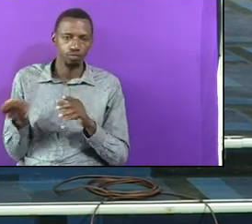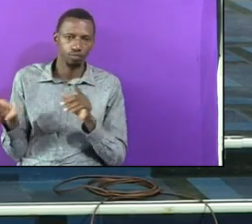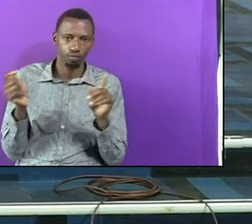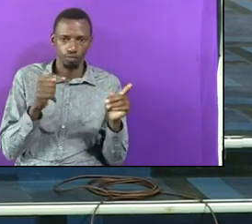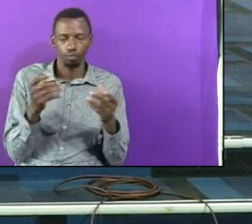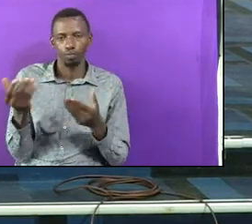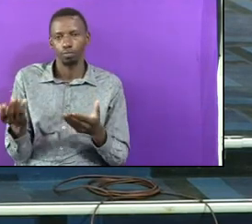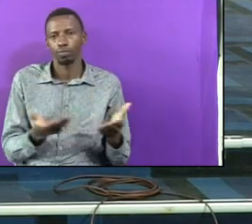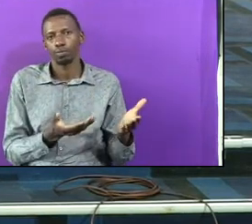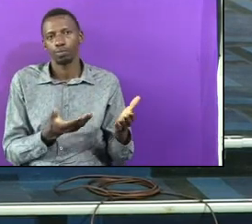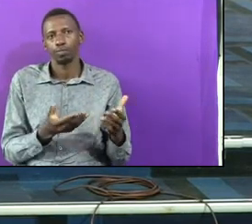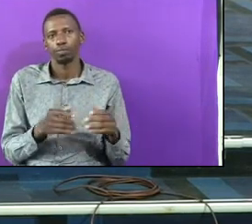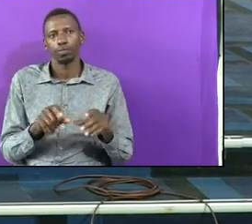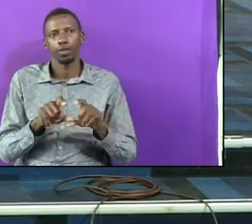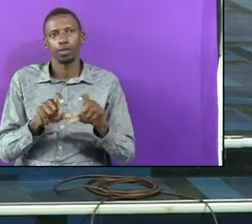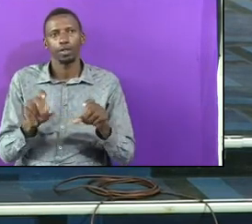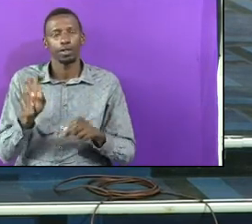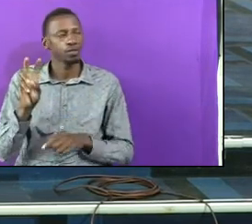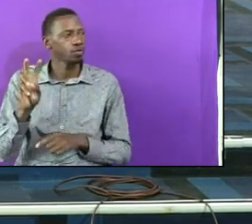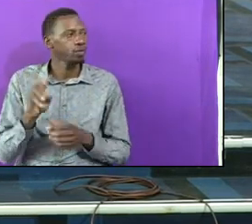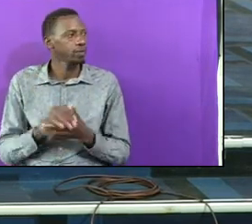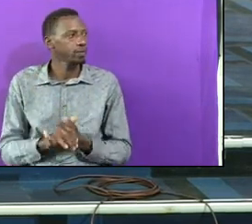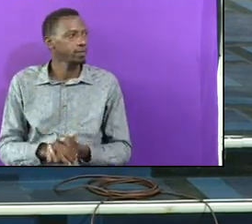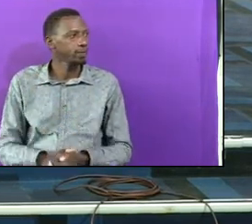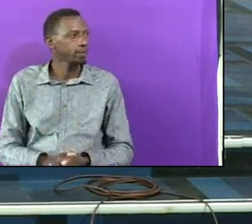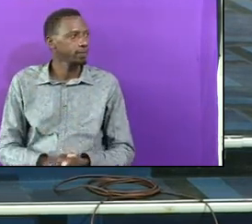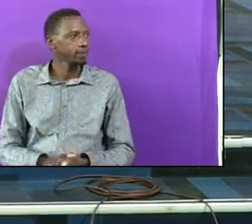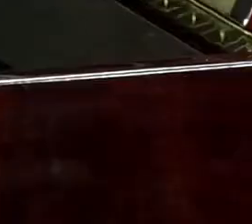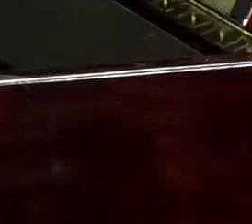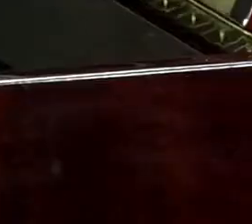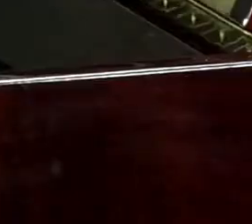Them We Are Singing Sansa Two As We Respond